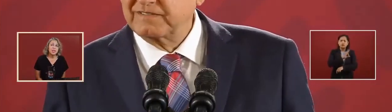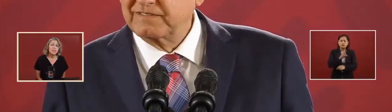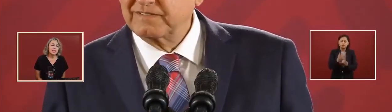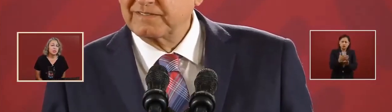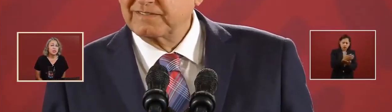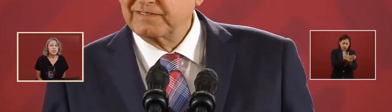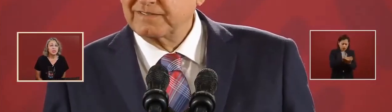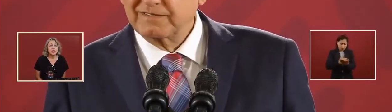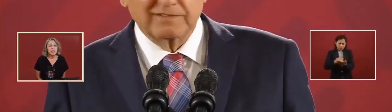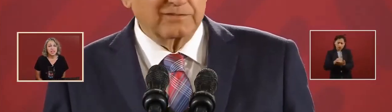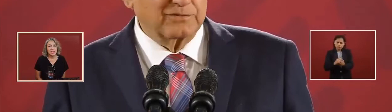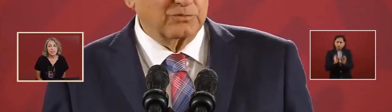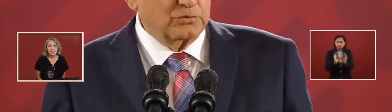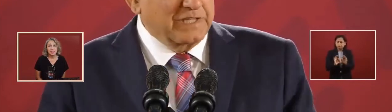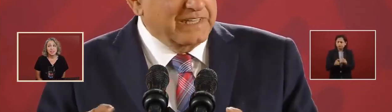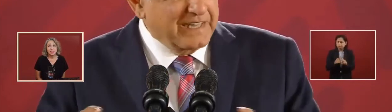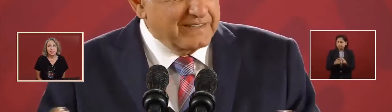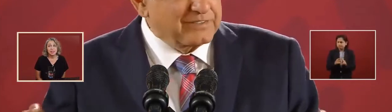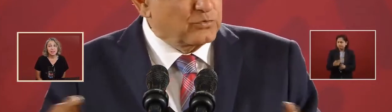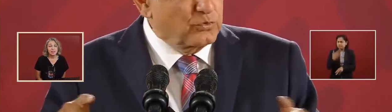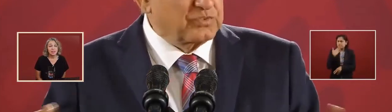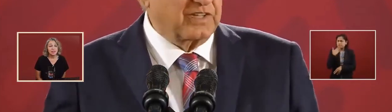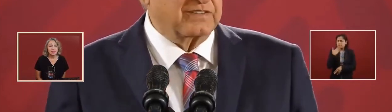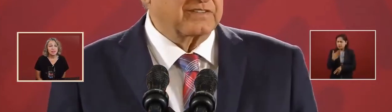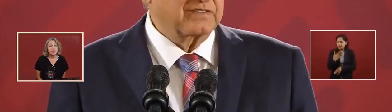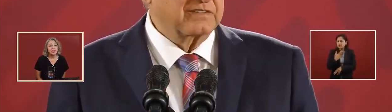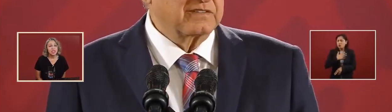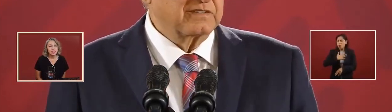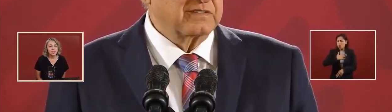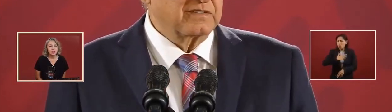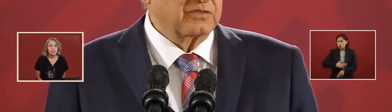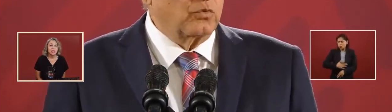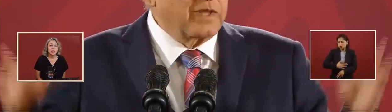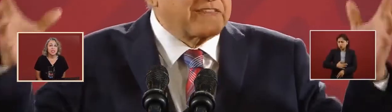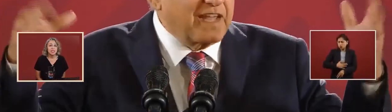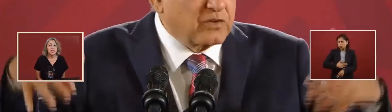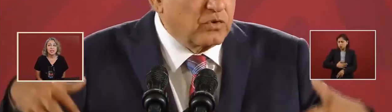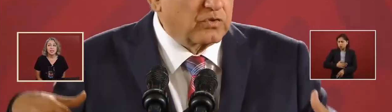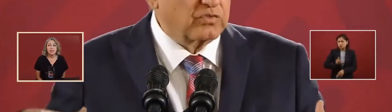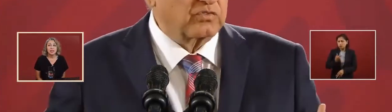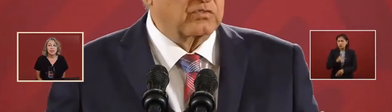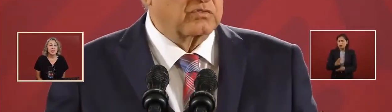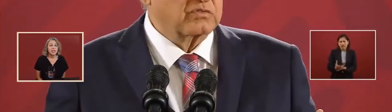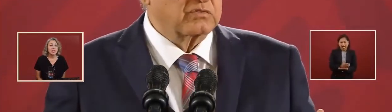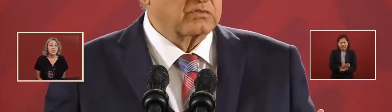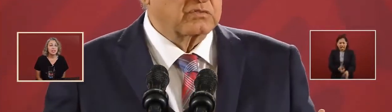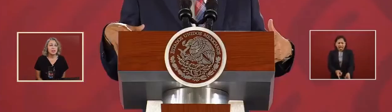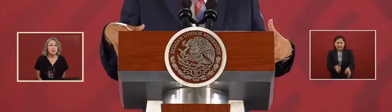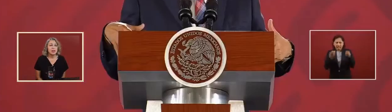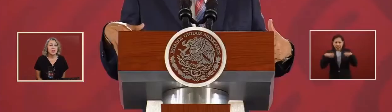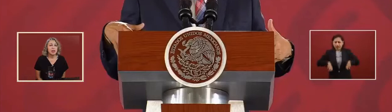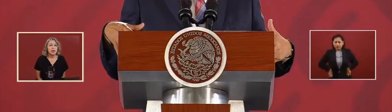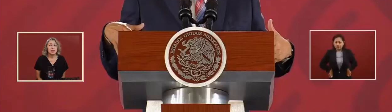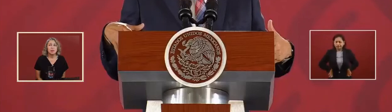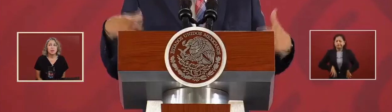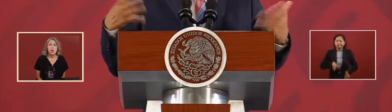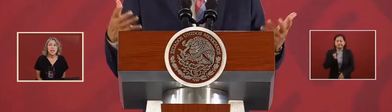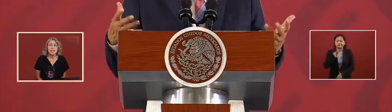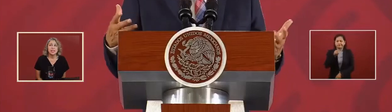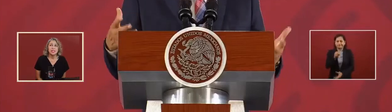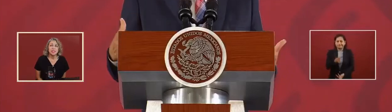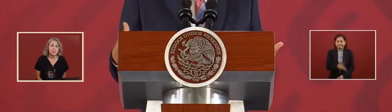just utilities, not weights weighted down.